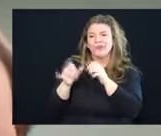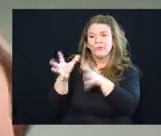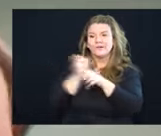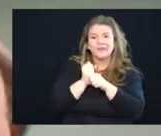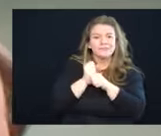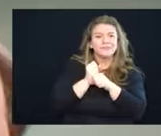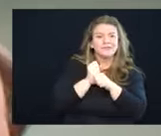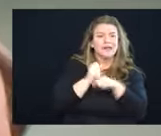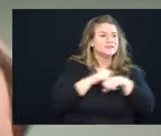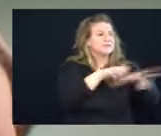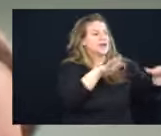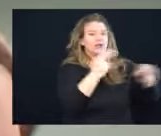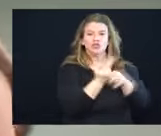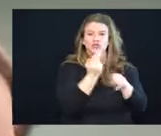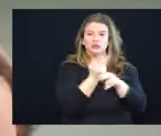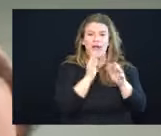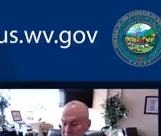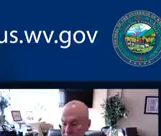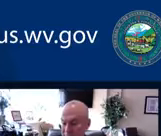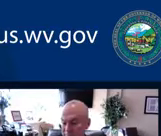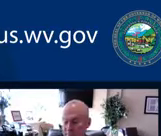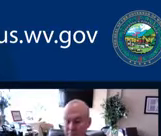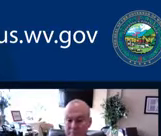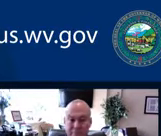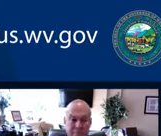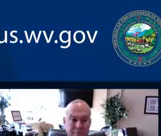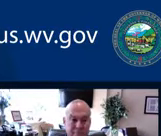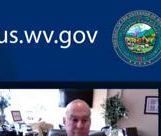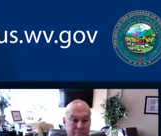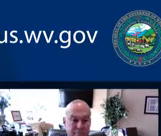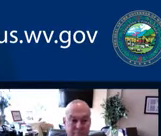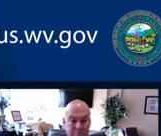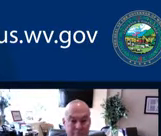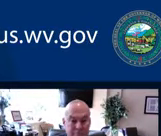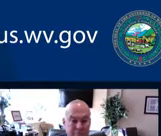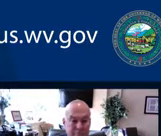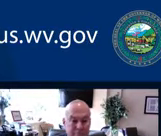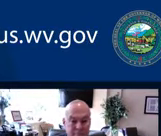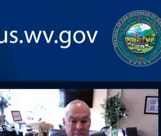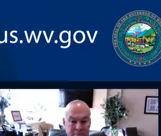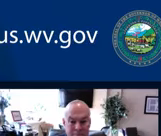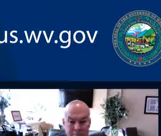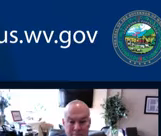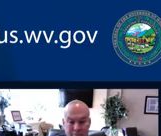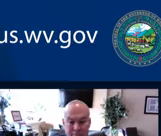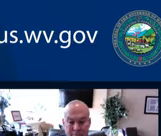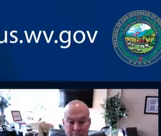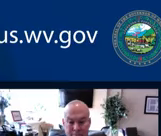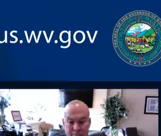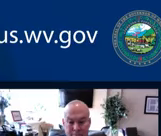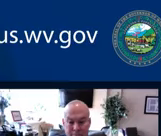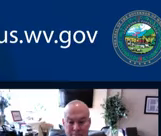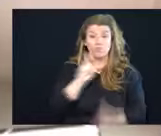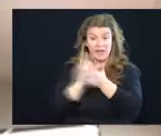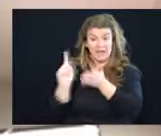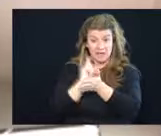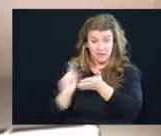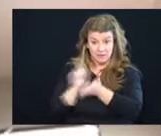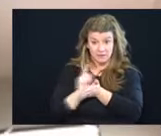works. Please, sir. Yes, sir, governor. So the 312 is weekly.